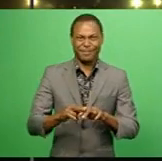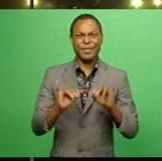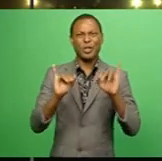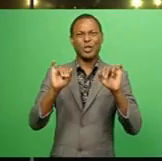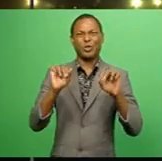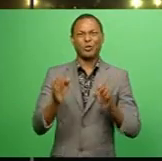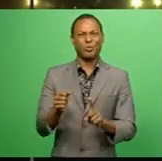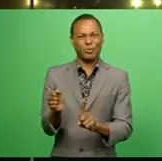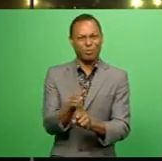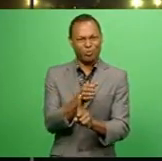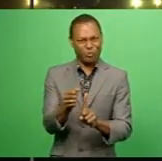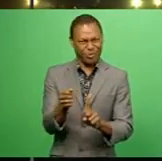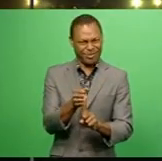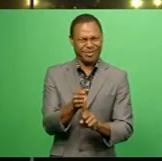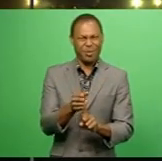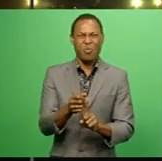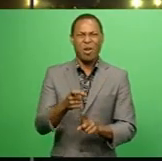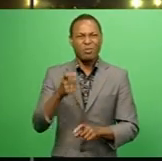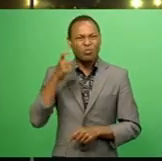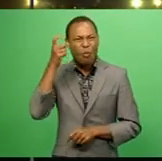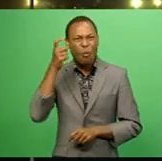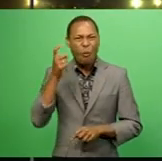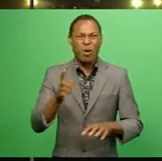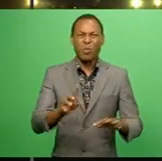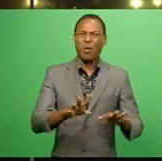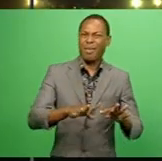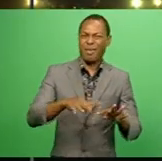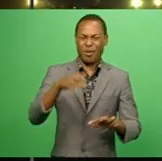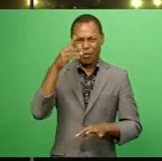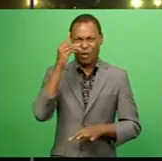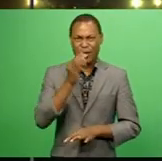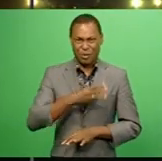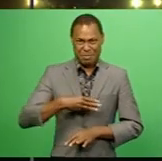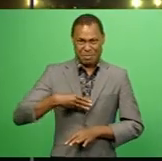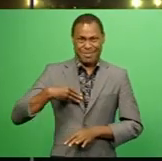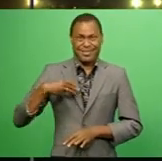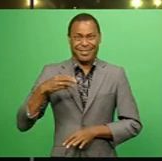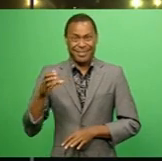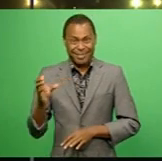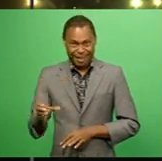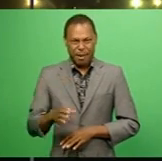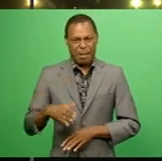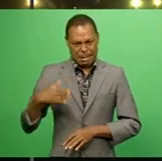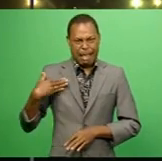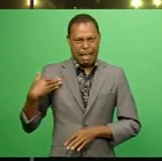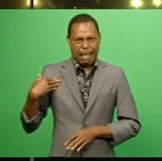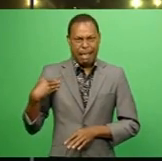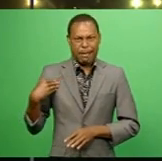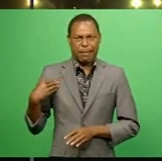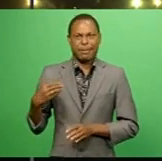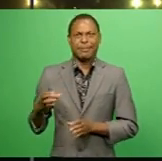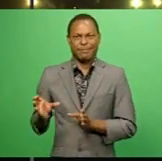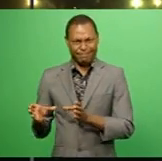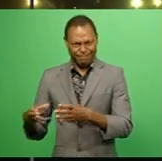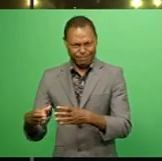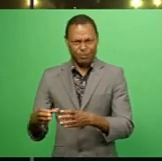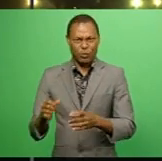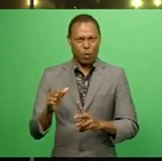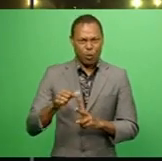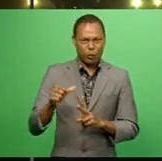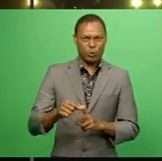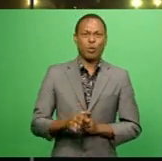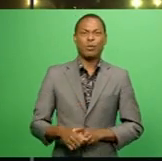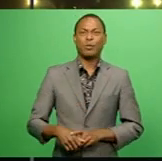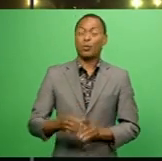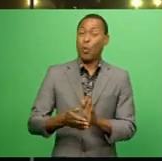are not only a concern for the Education Minister but also are raising eyebrows in the health sector. There have been cases of bullying in primary and